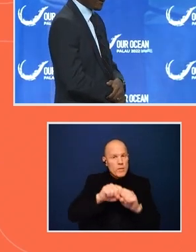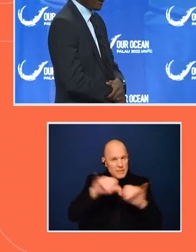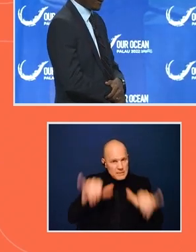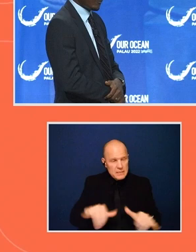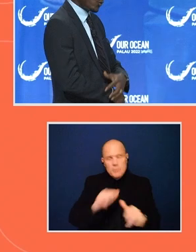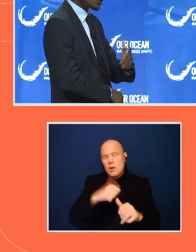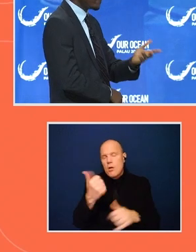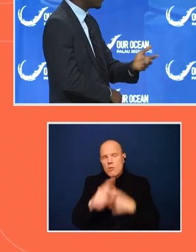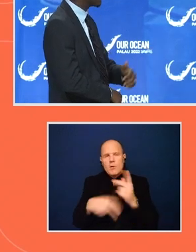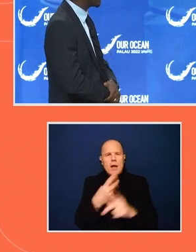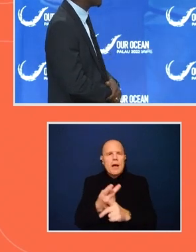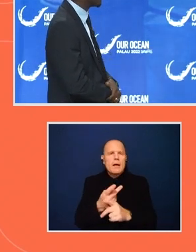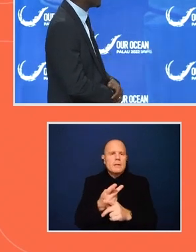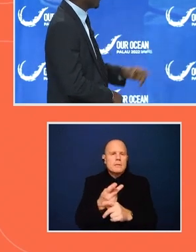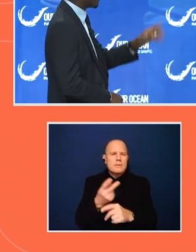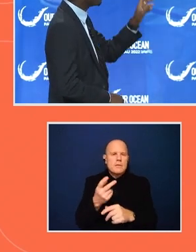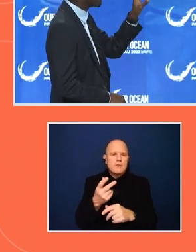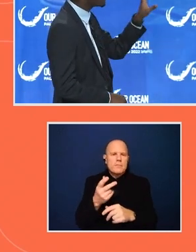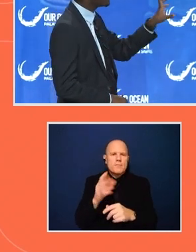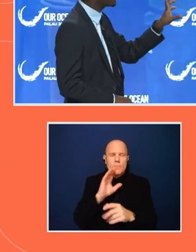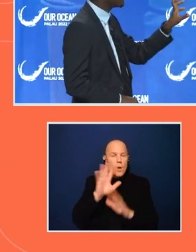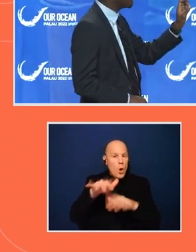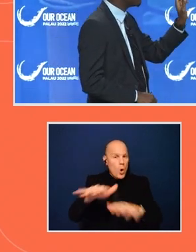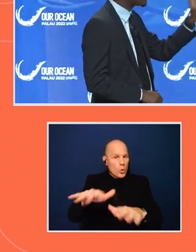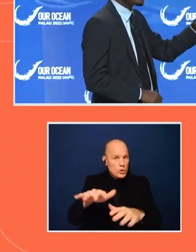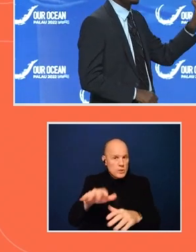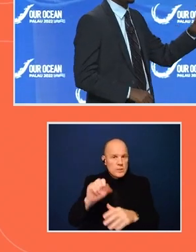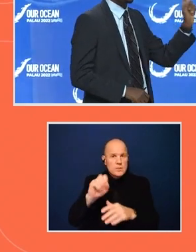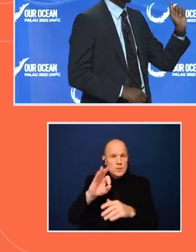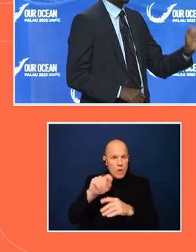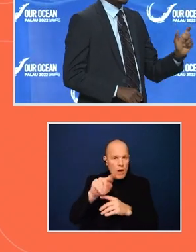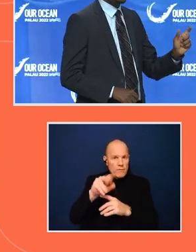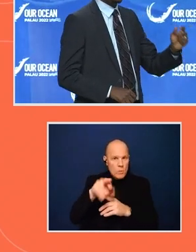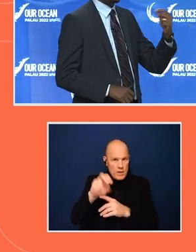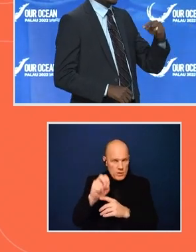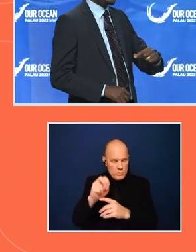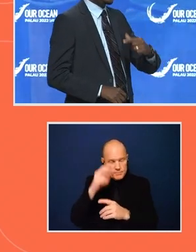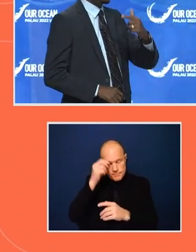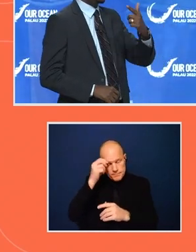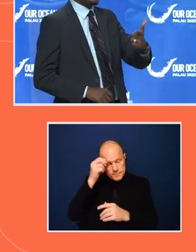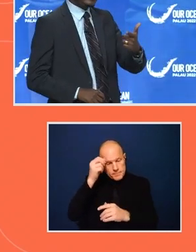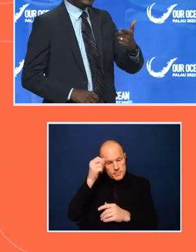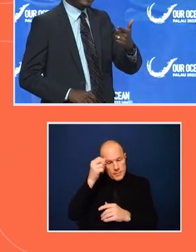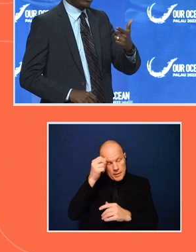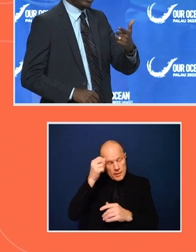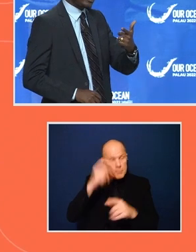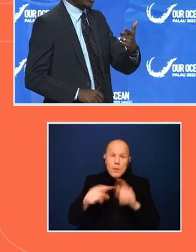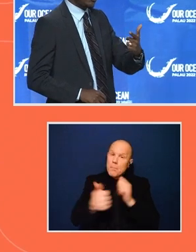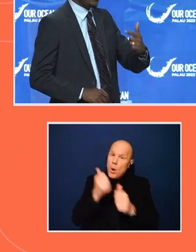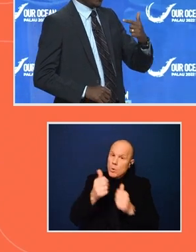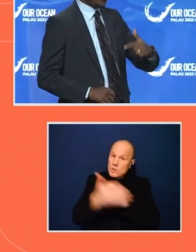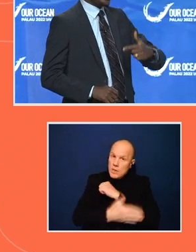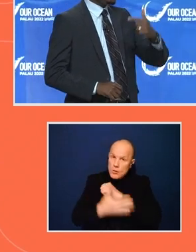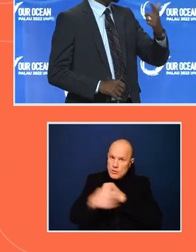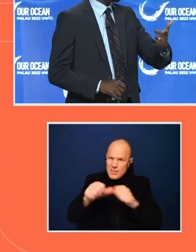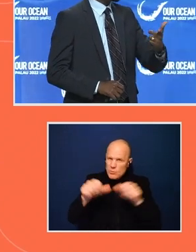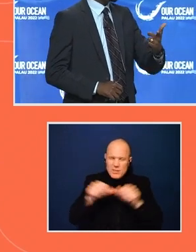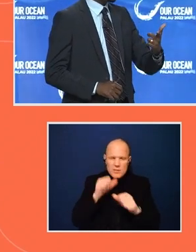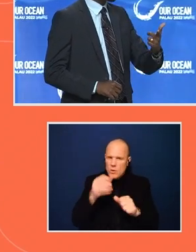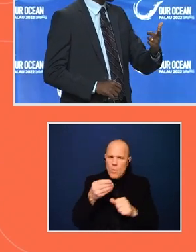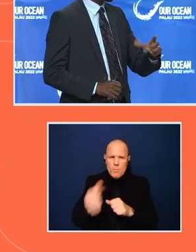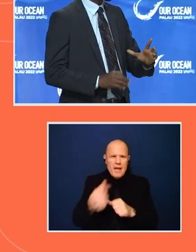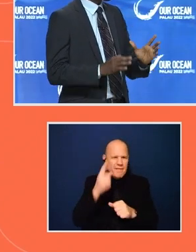ocean viewing software. Unfortunately, most countries in the region are not going to be funding data collection or